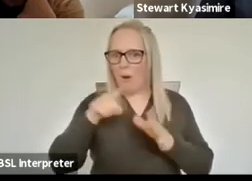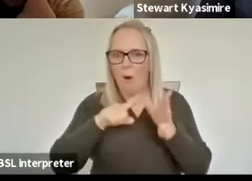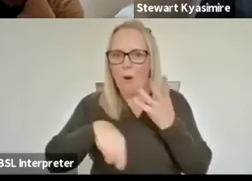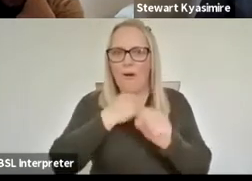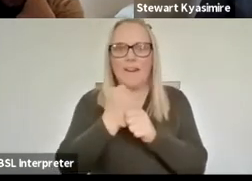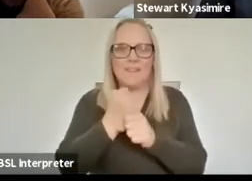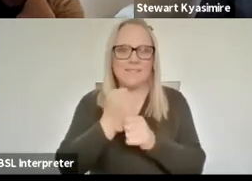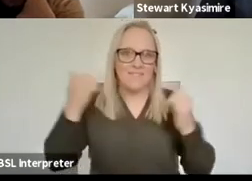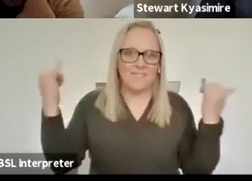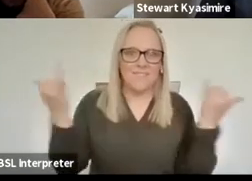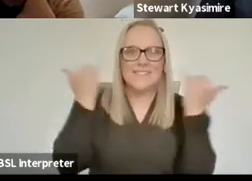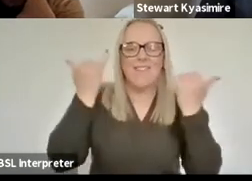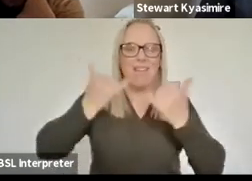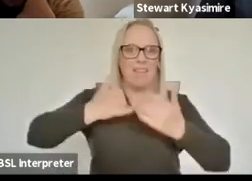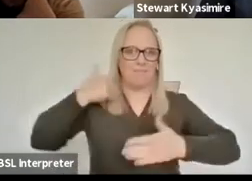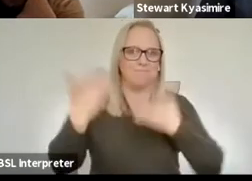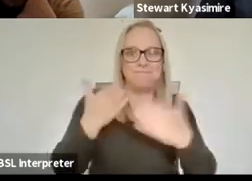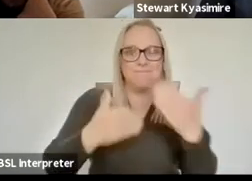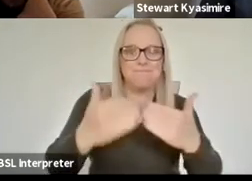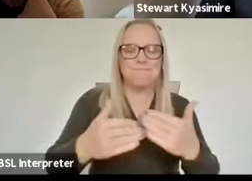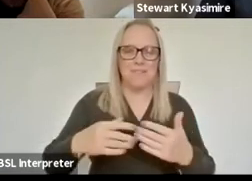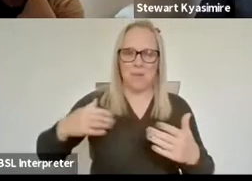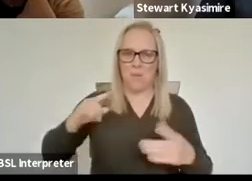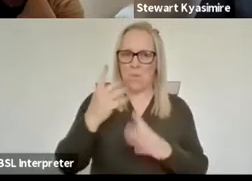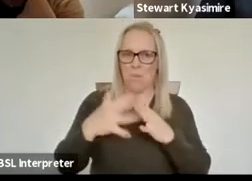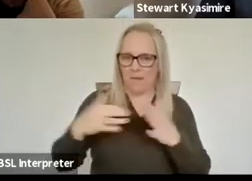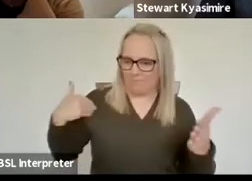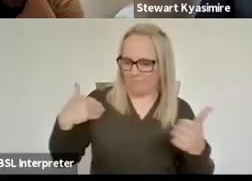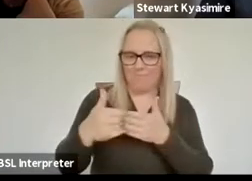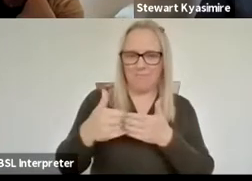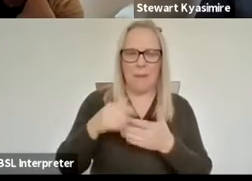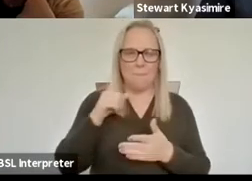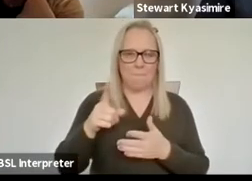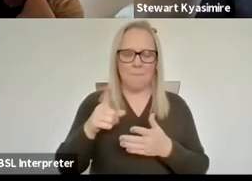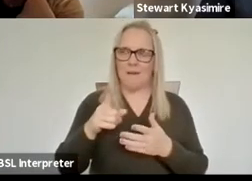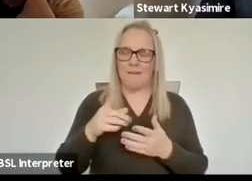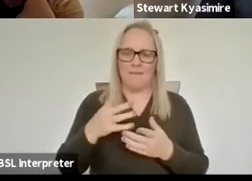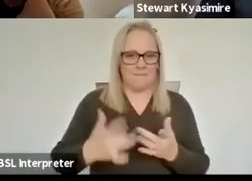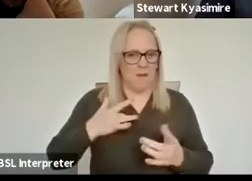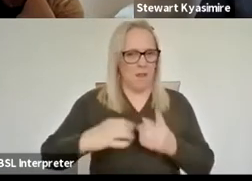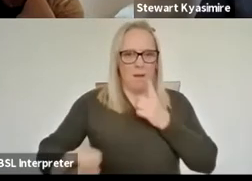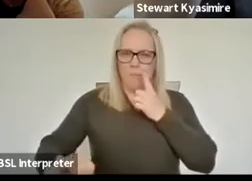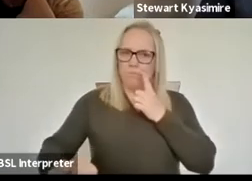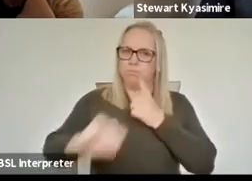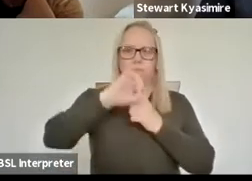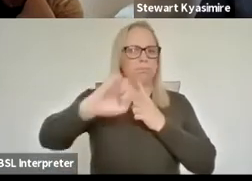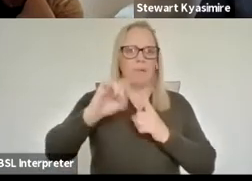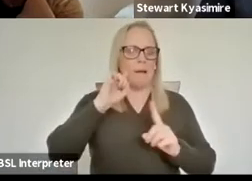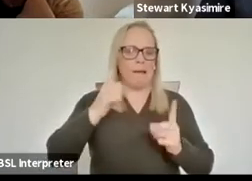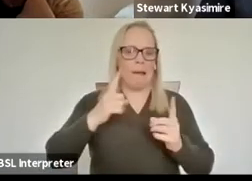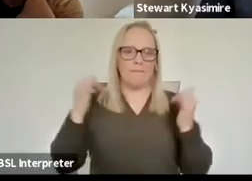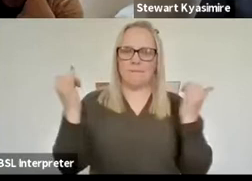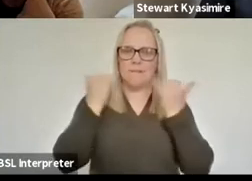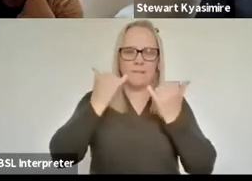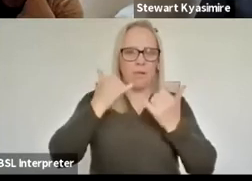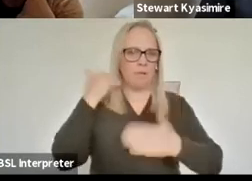and the impact of festivals not being able to go ahead has been profound and many have been